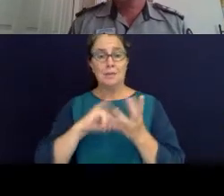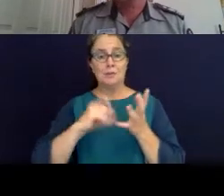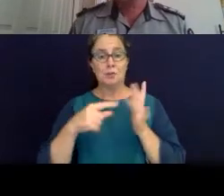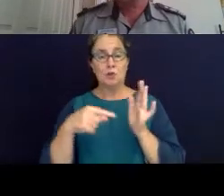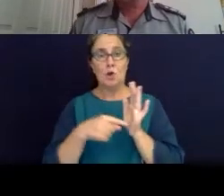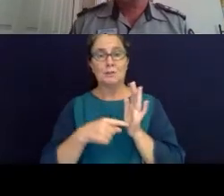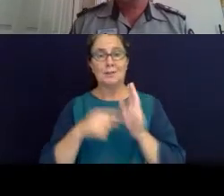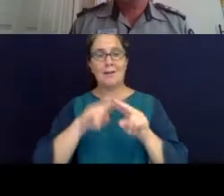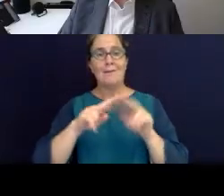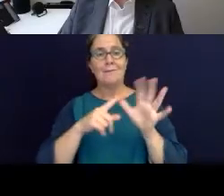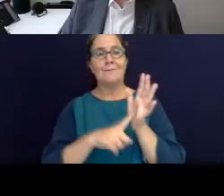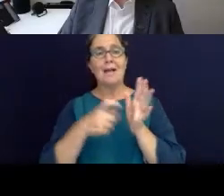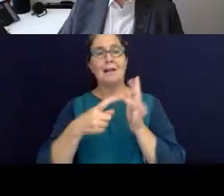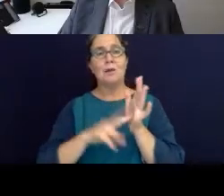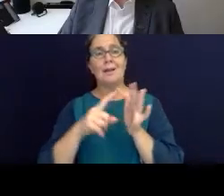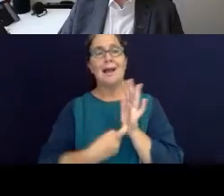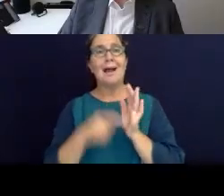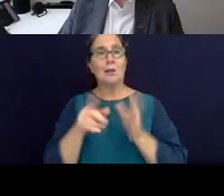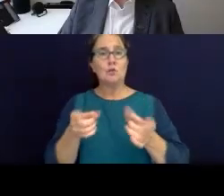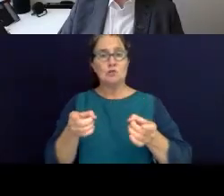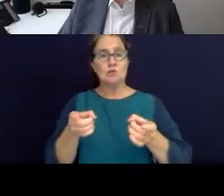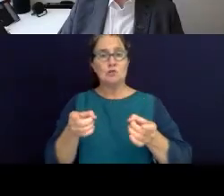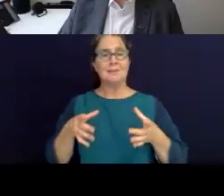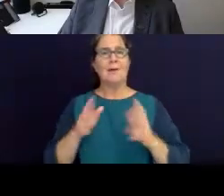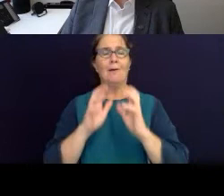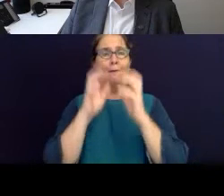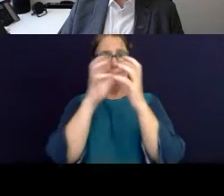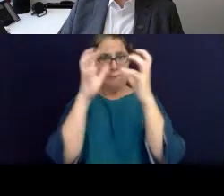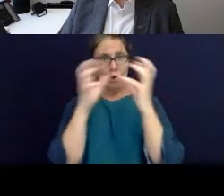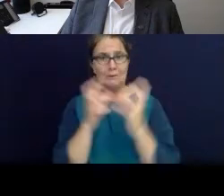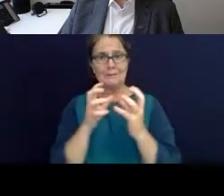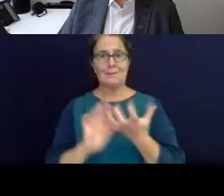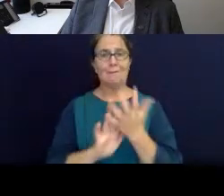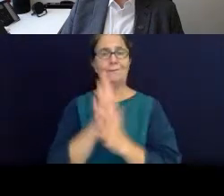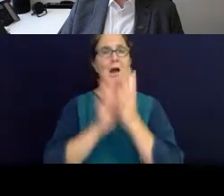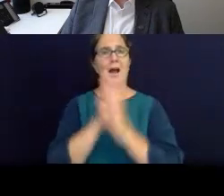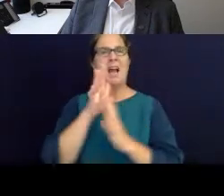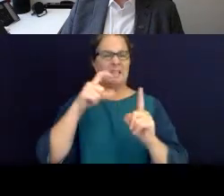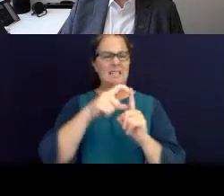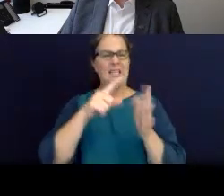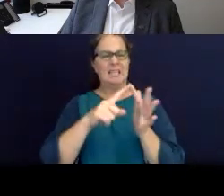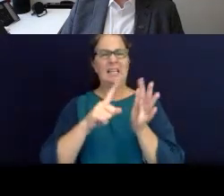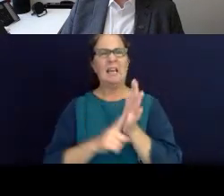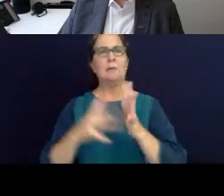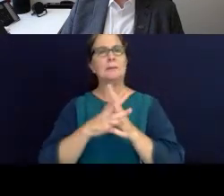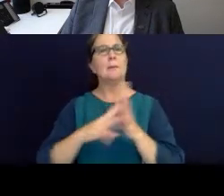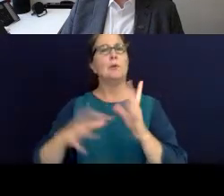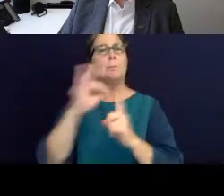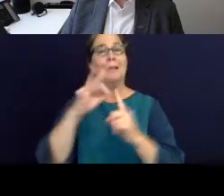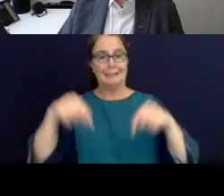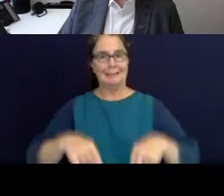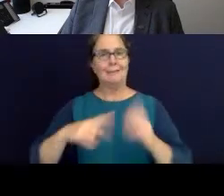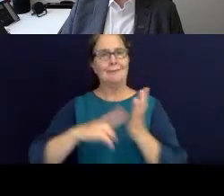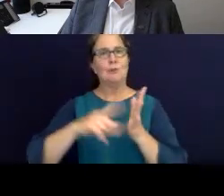Forest and Fires with the Department of Environment, Land, Water and Planning in Victoria. He's the Deputy Chief Fire Officer